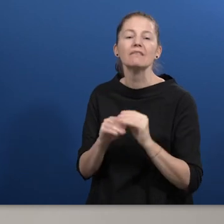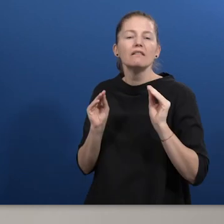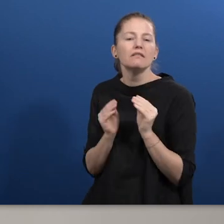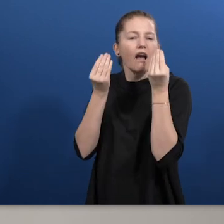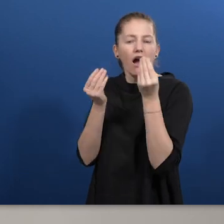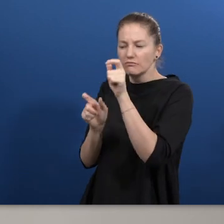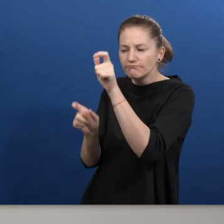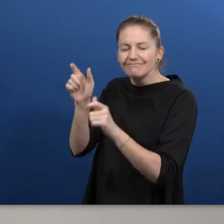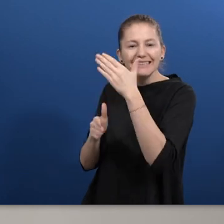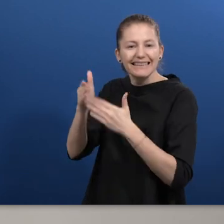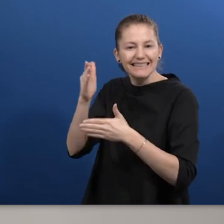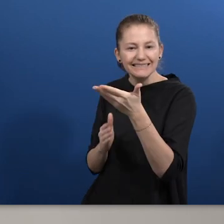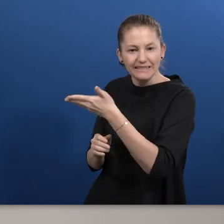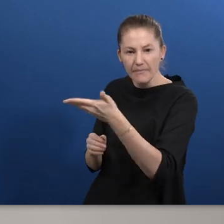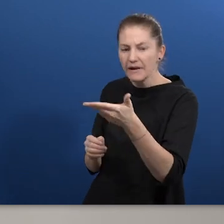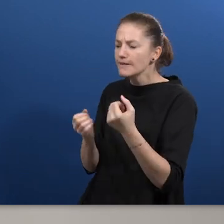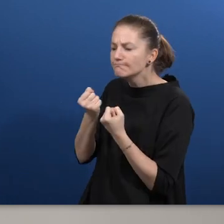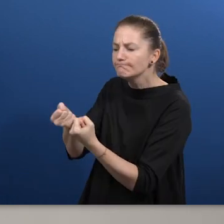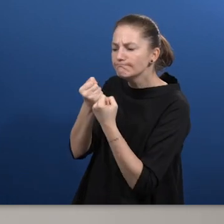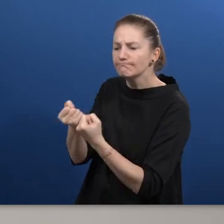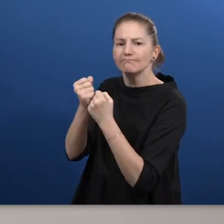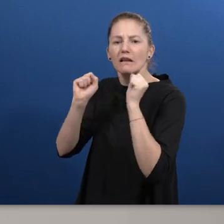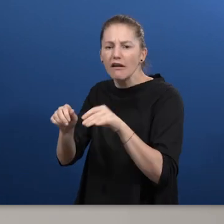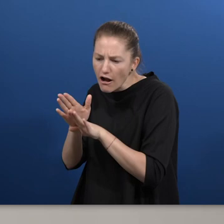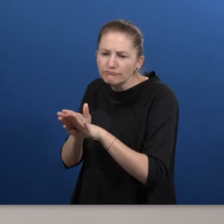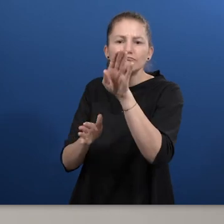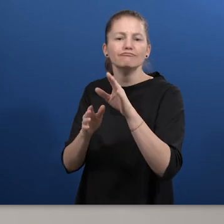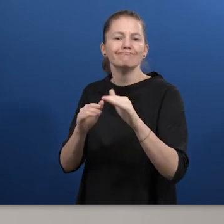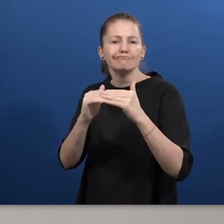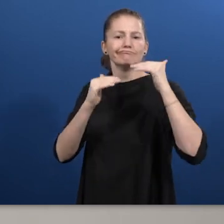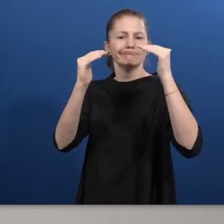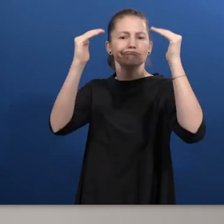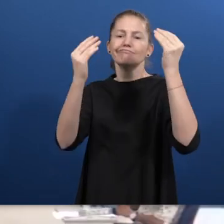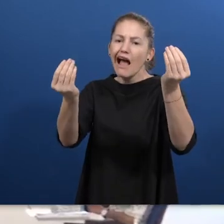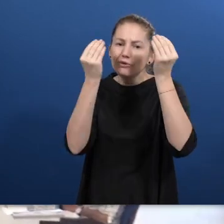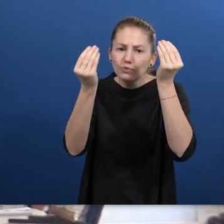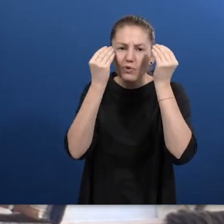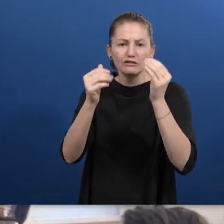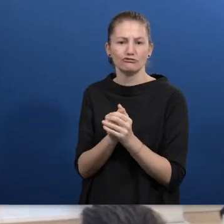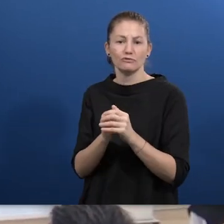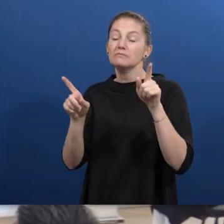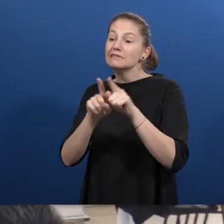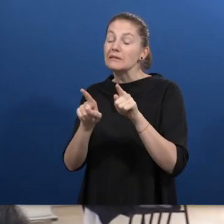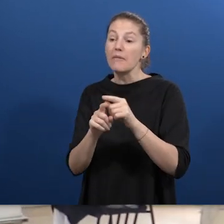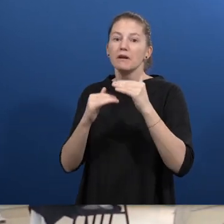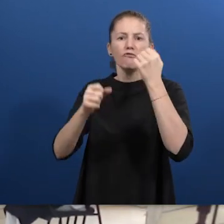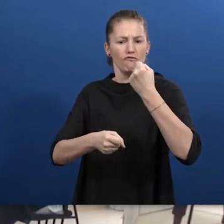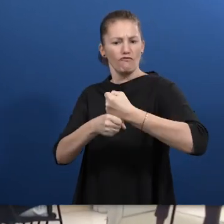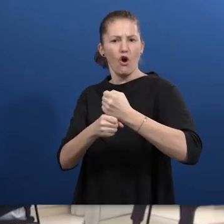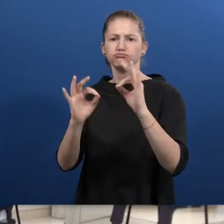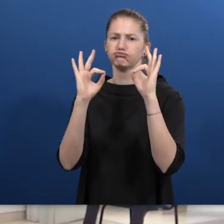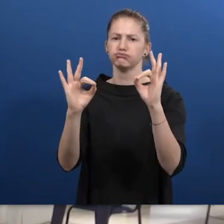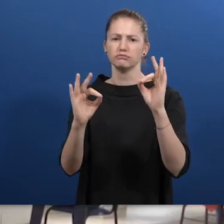students with disabilities in higher education and increase their employment in good companies. These are set up in